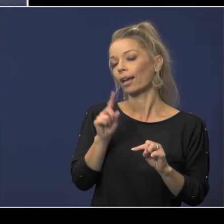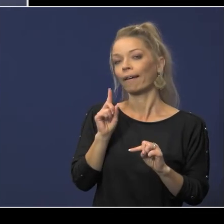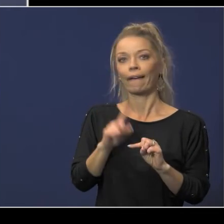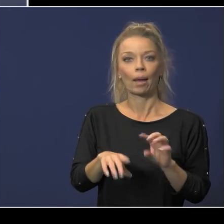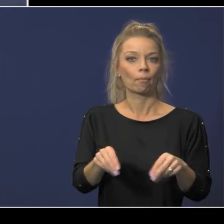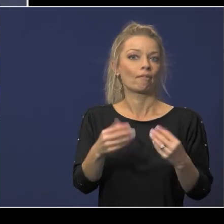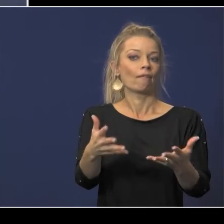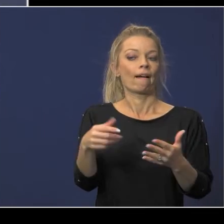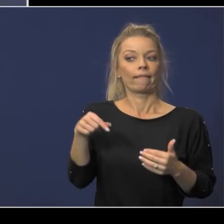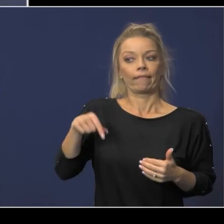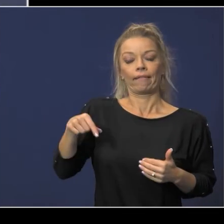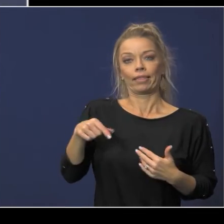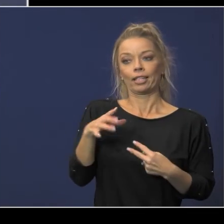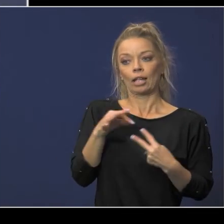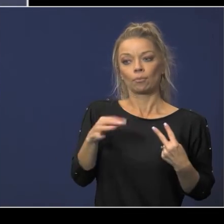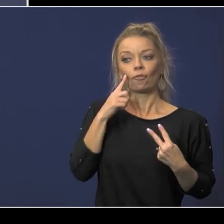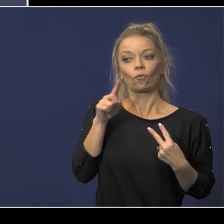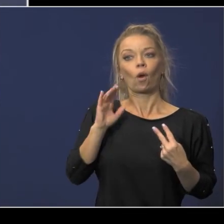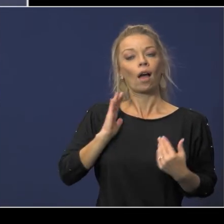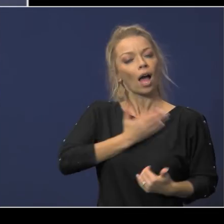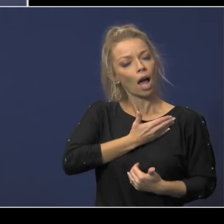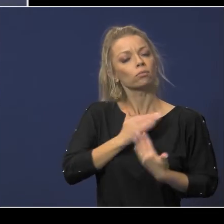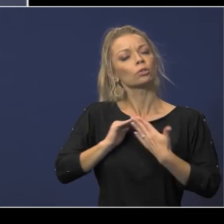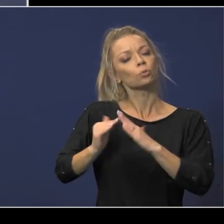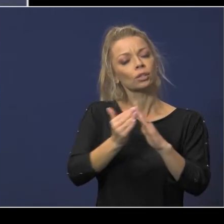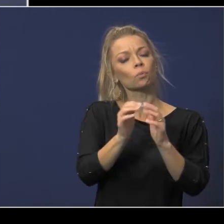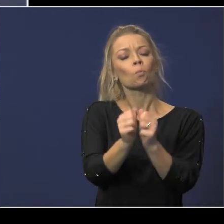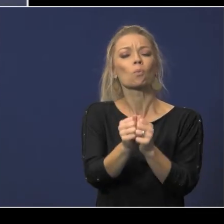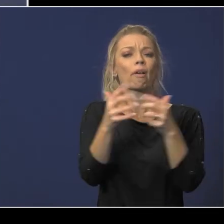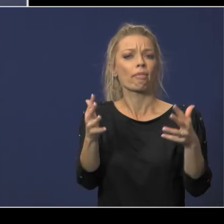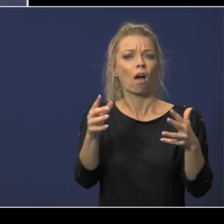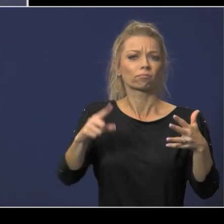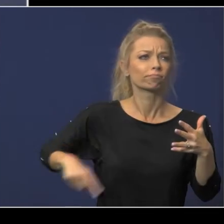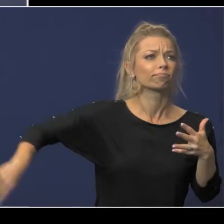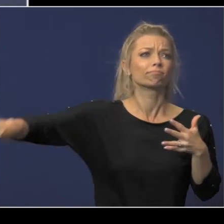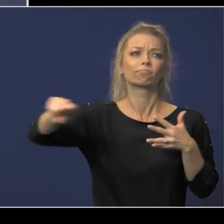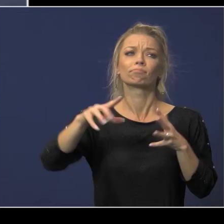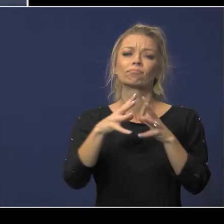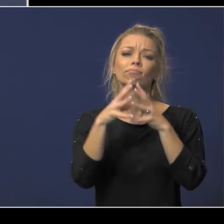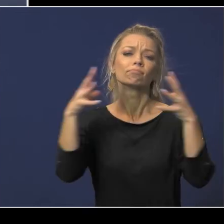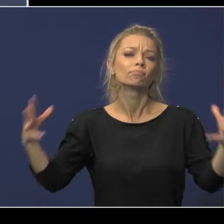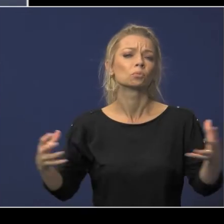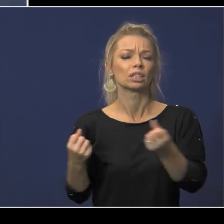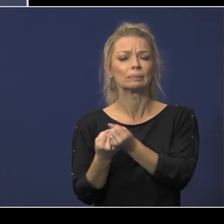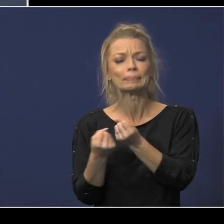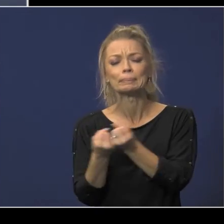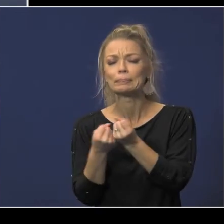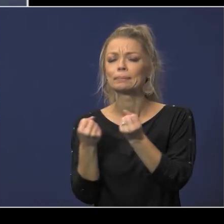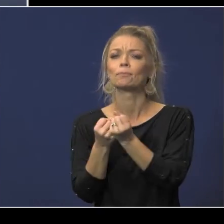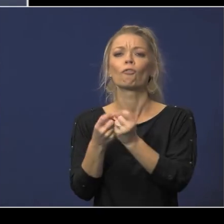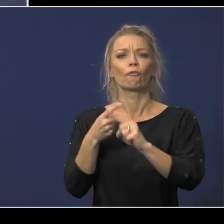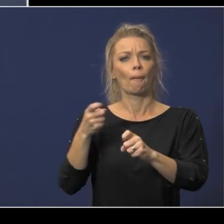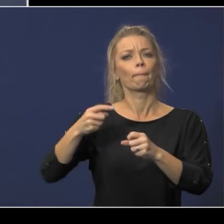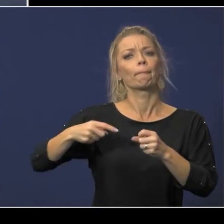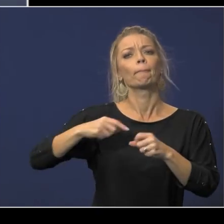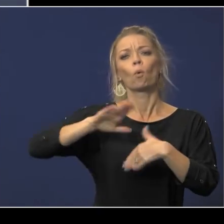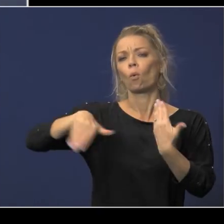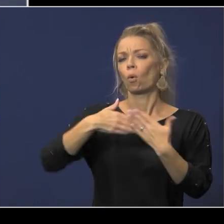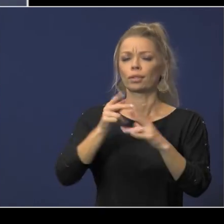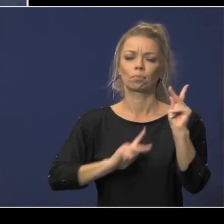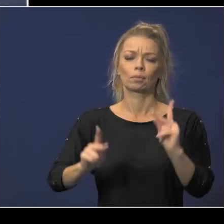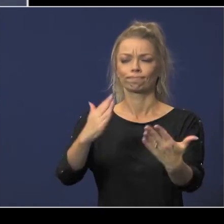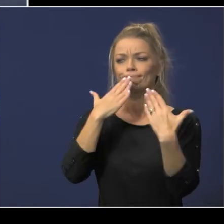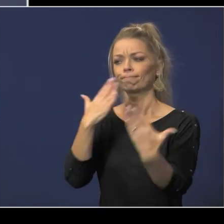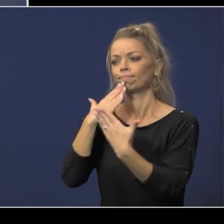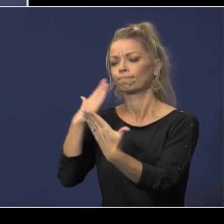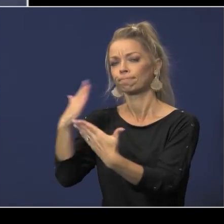for for our community without just the the the assistance and the support of all of these people so